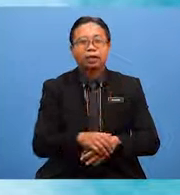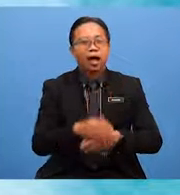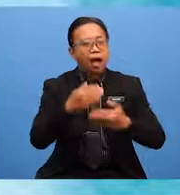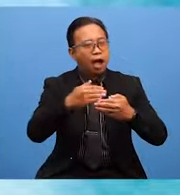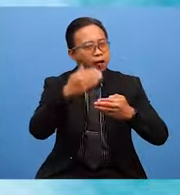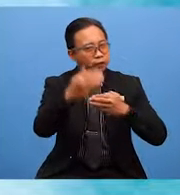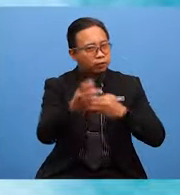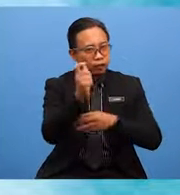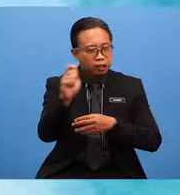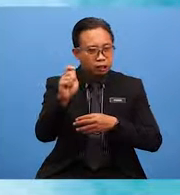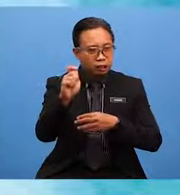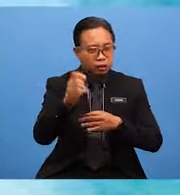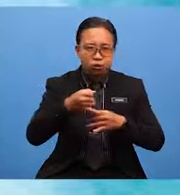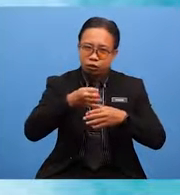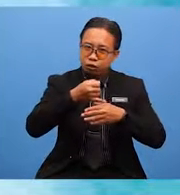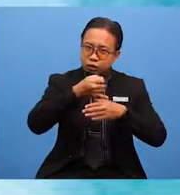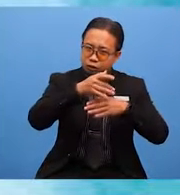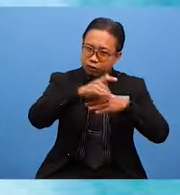after the wonderful dinner.